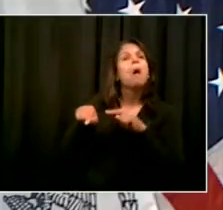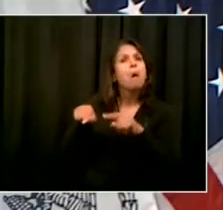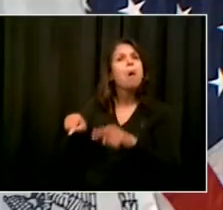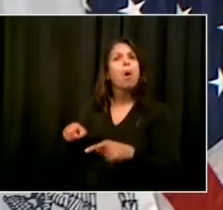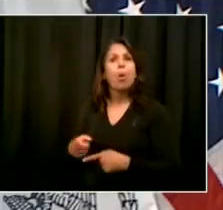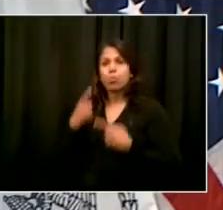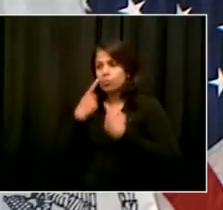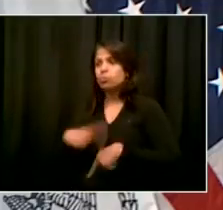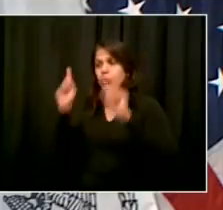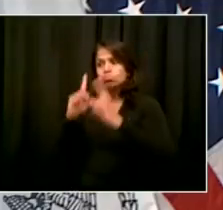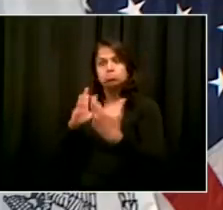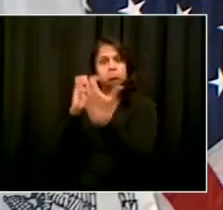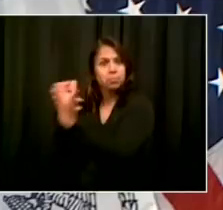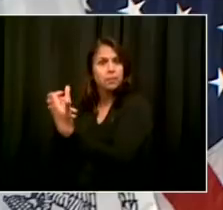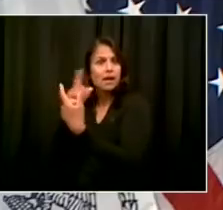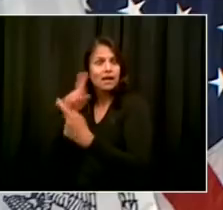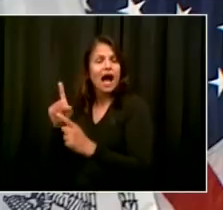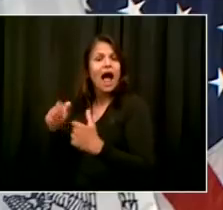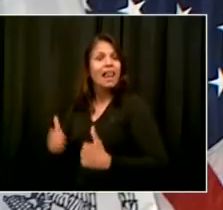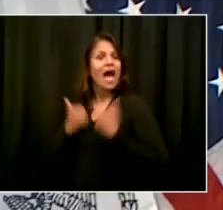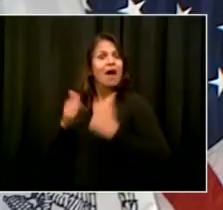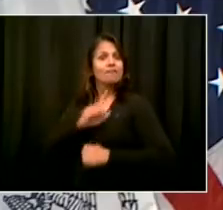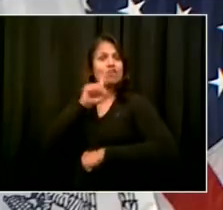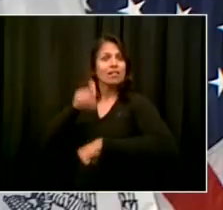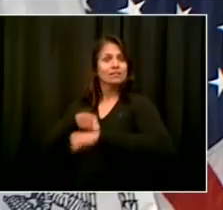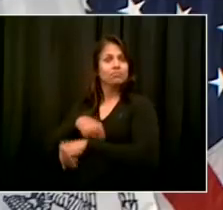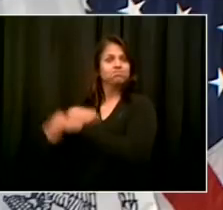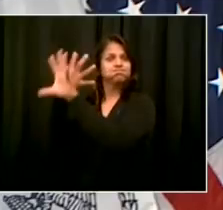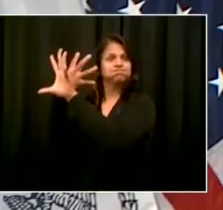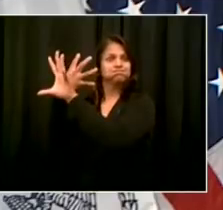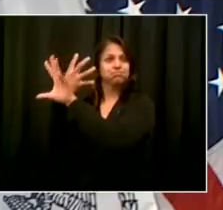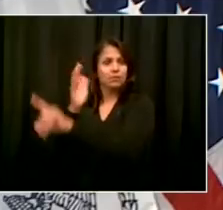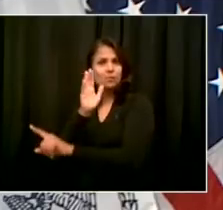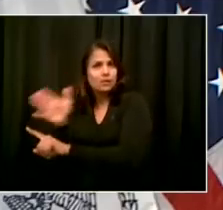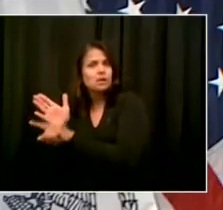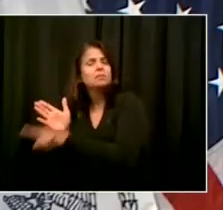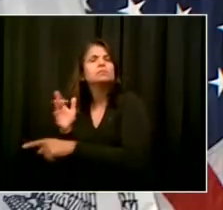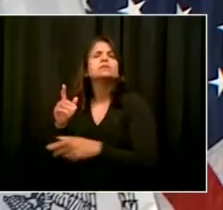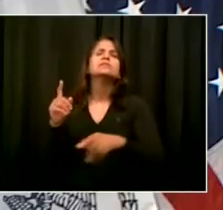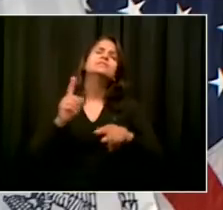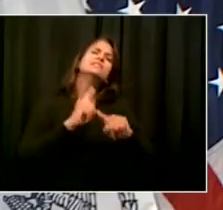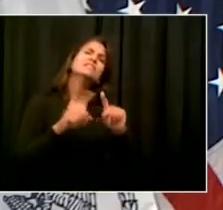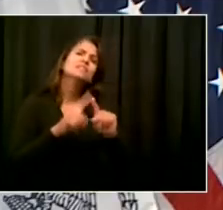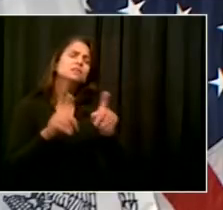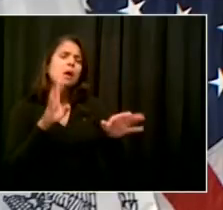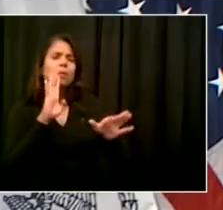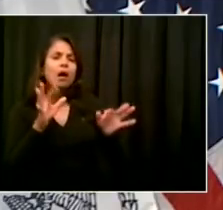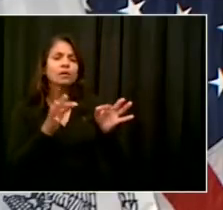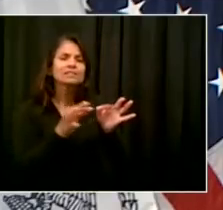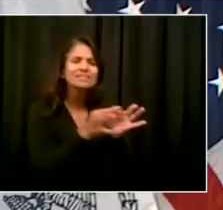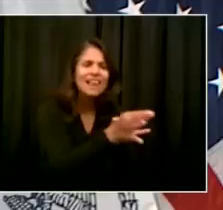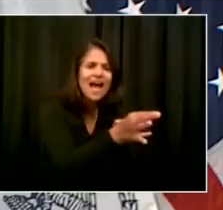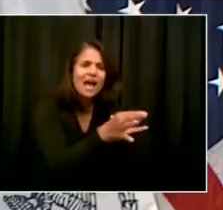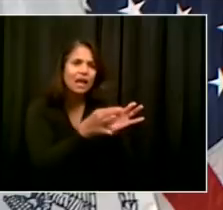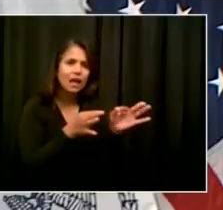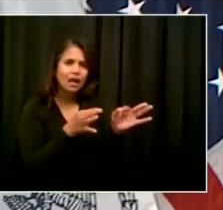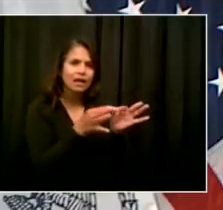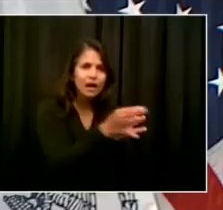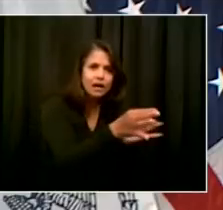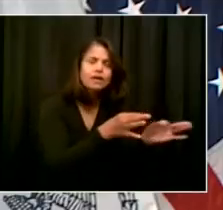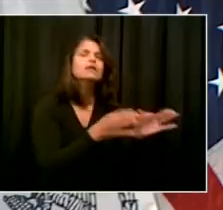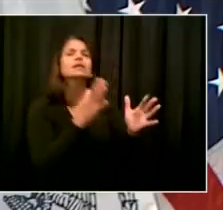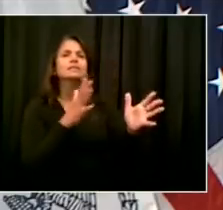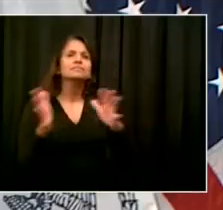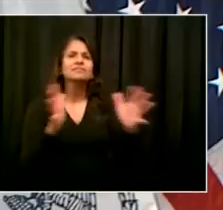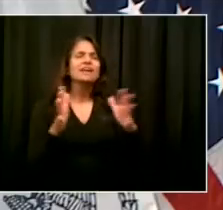well for a child who's learning. So we're going to mix and match, and we're also going to, as per usual, in the first weeks